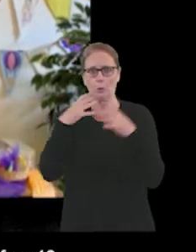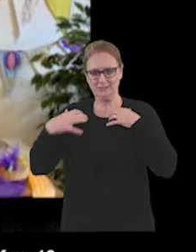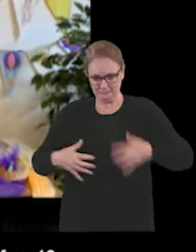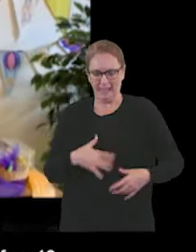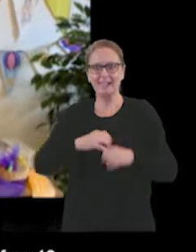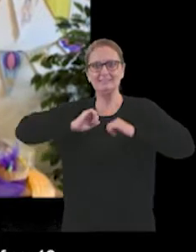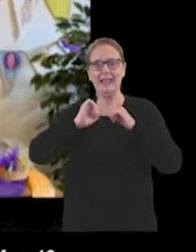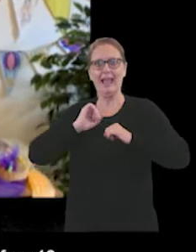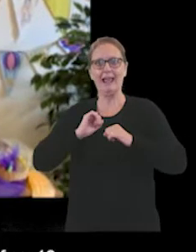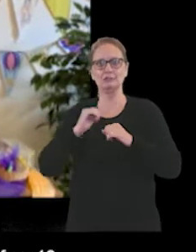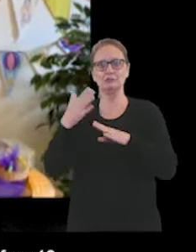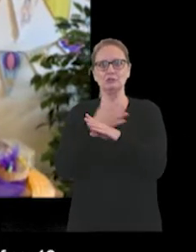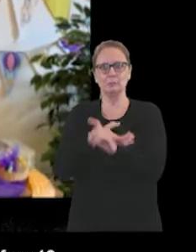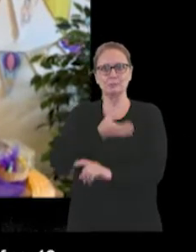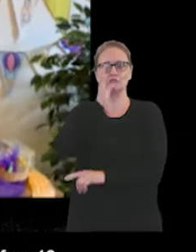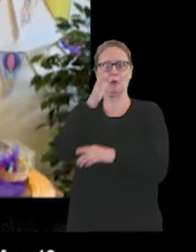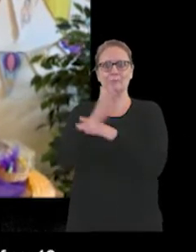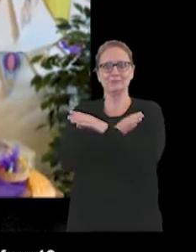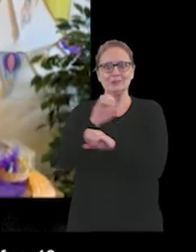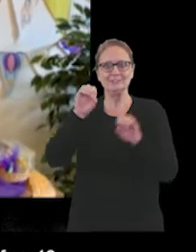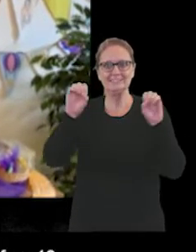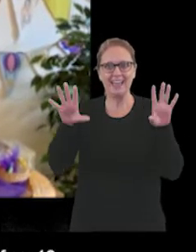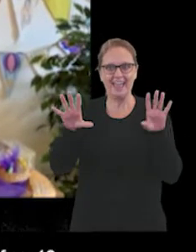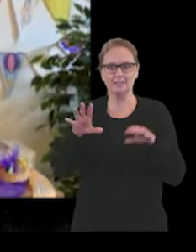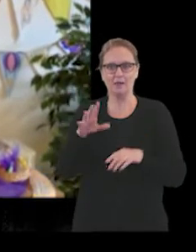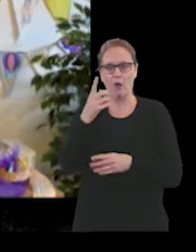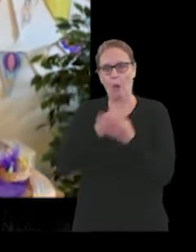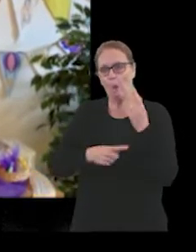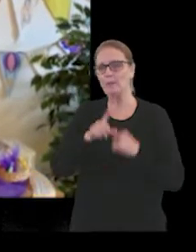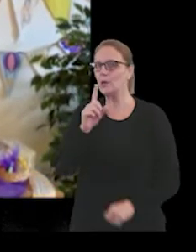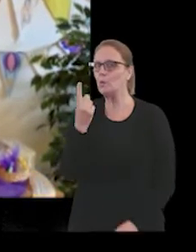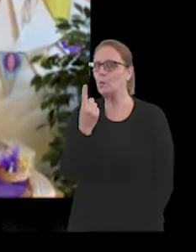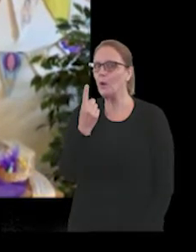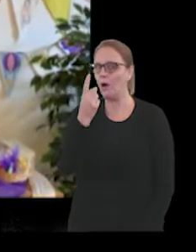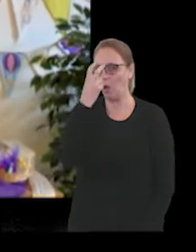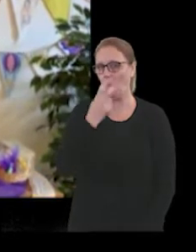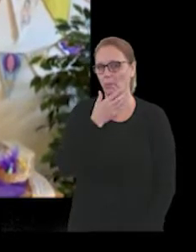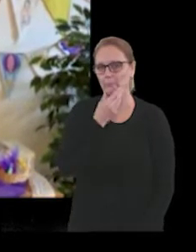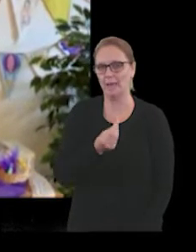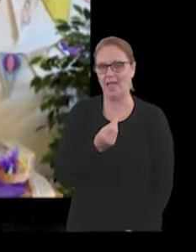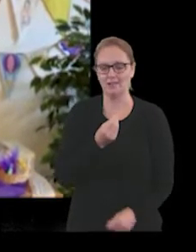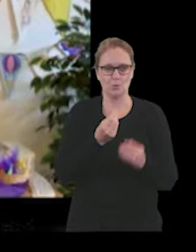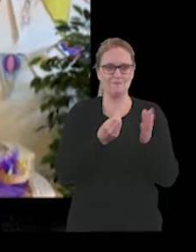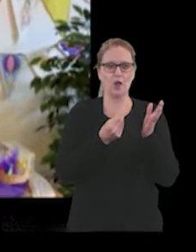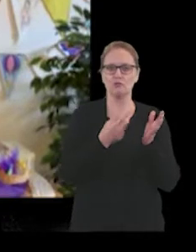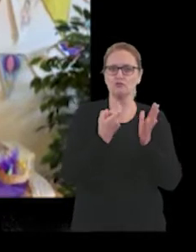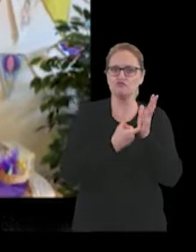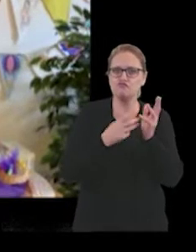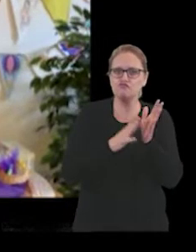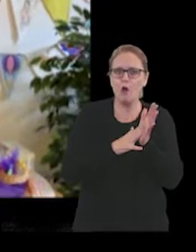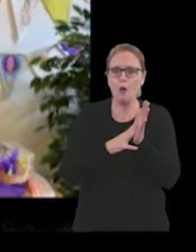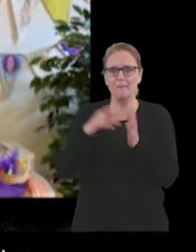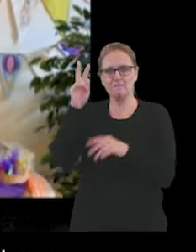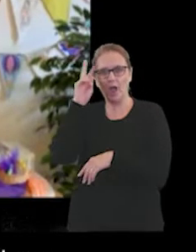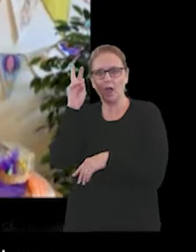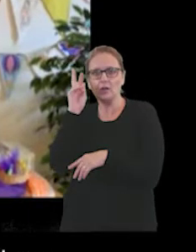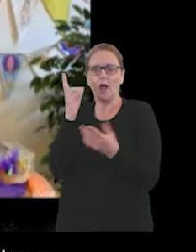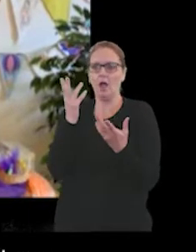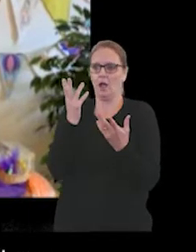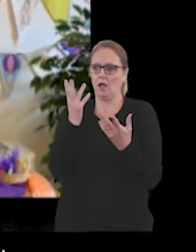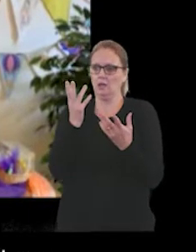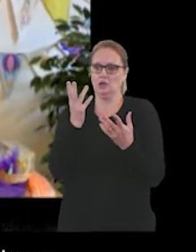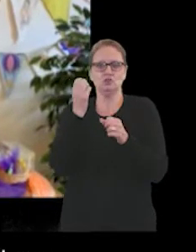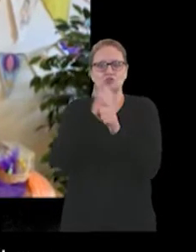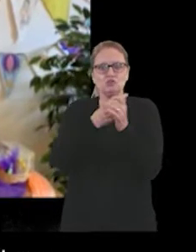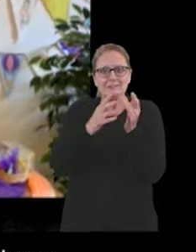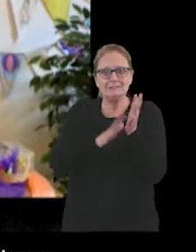should be drunk before 10, but only by old men. Rums and fodkas, gins of many, scotches and brandies